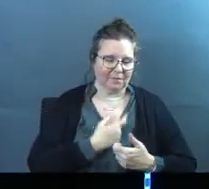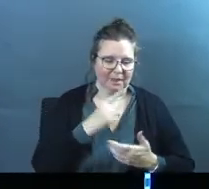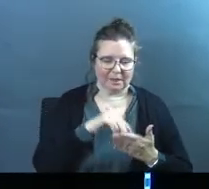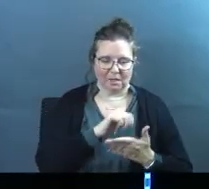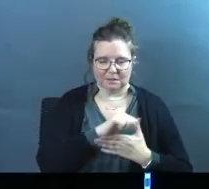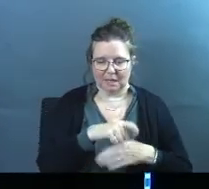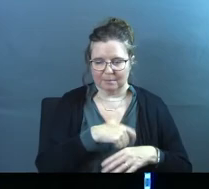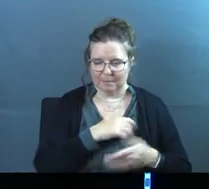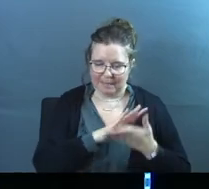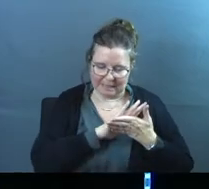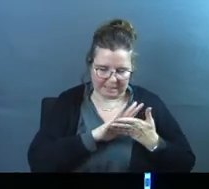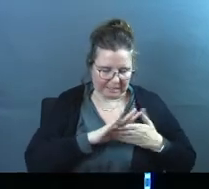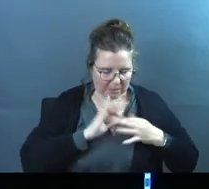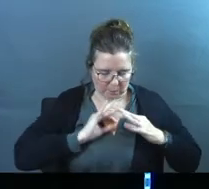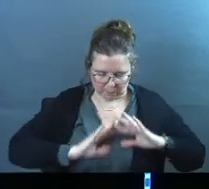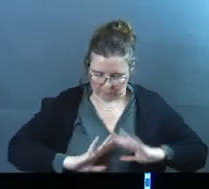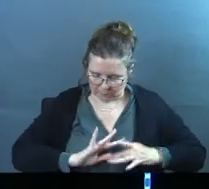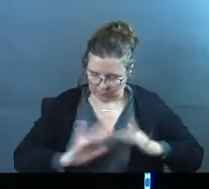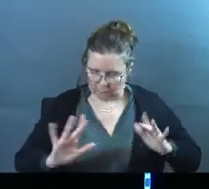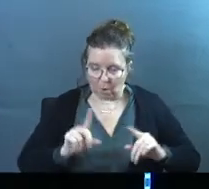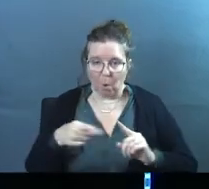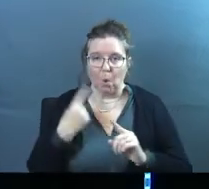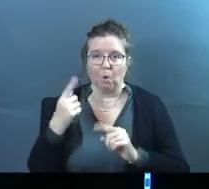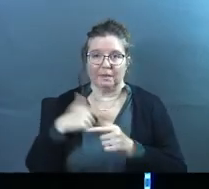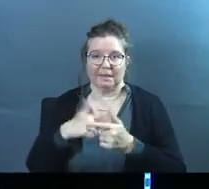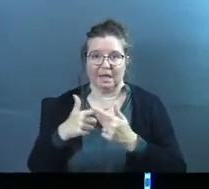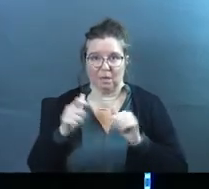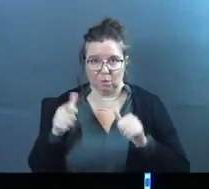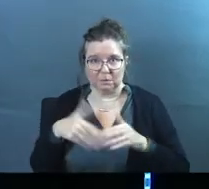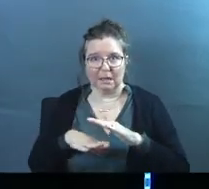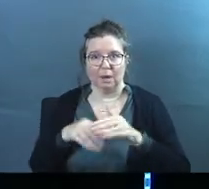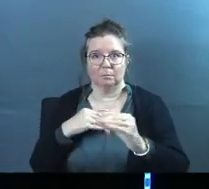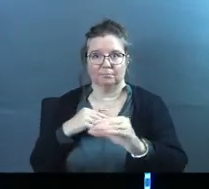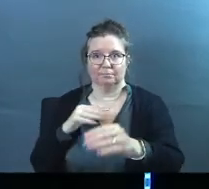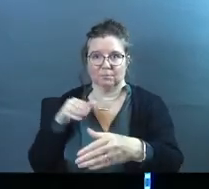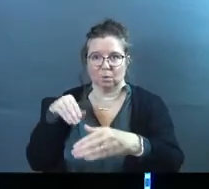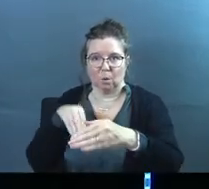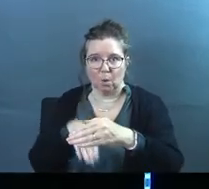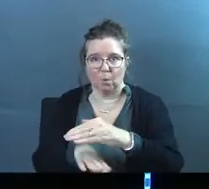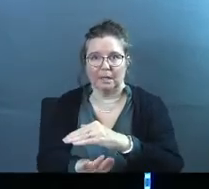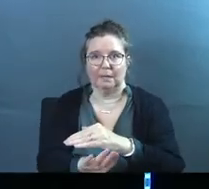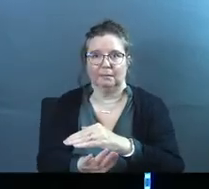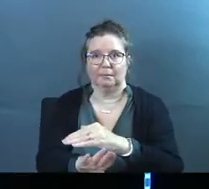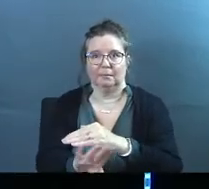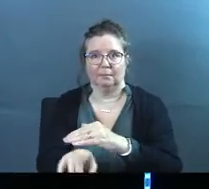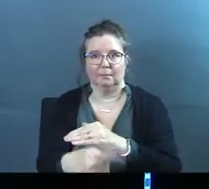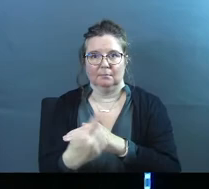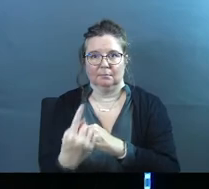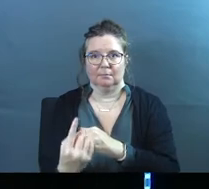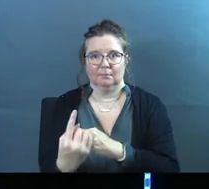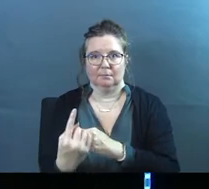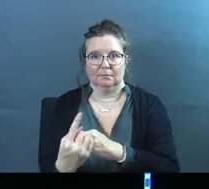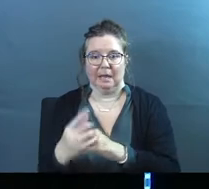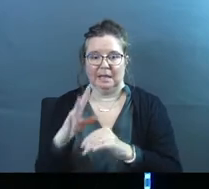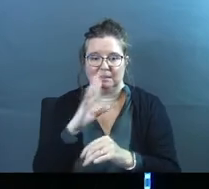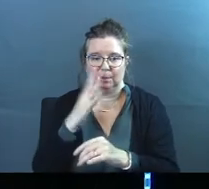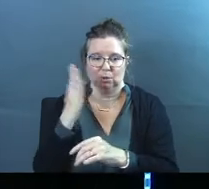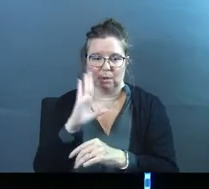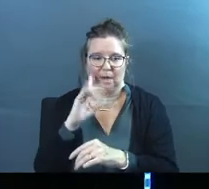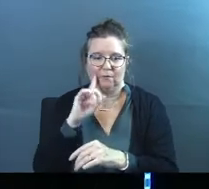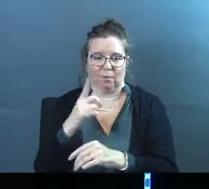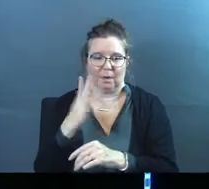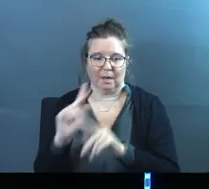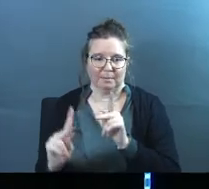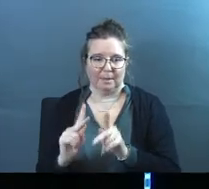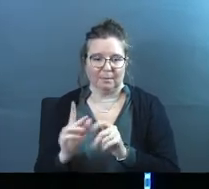a thousand times and been completely clean spiritually, only then was he able to go in. Nobody else. Only was he able to go in and speak to God on